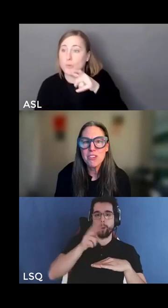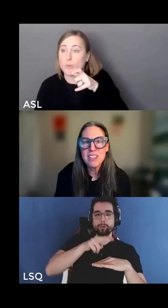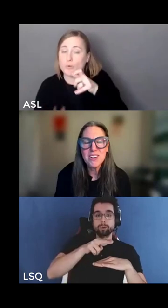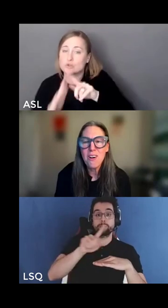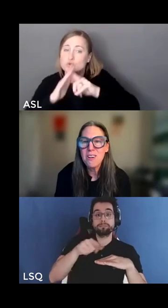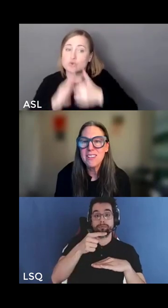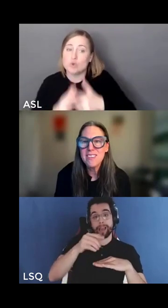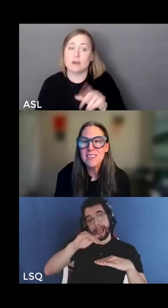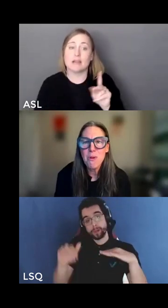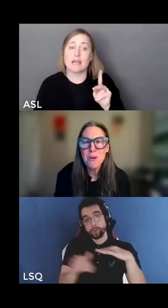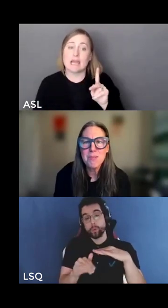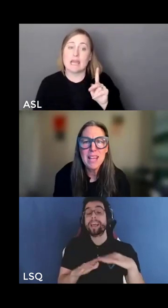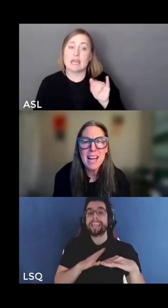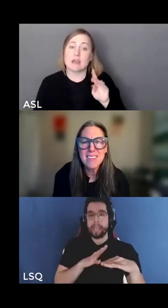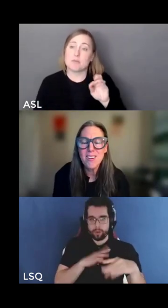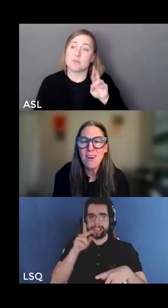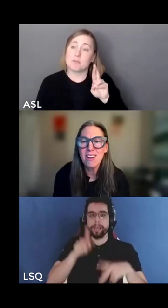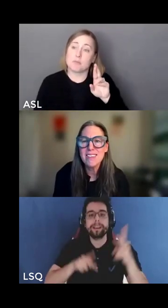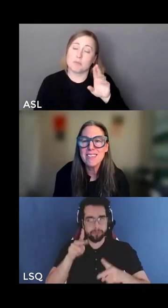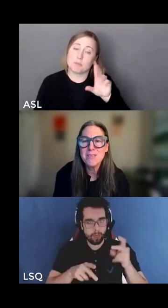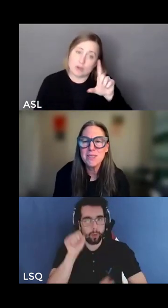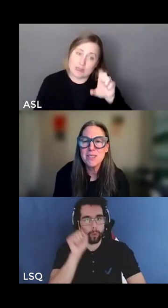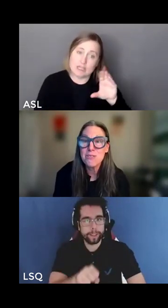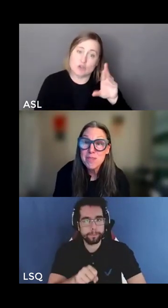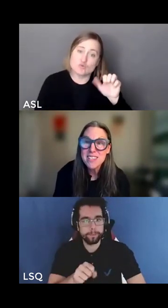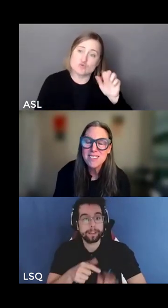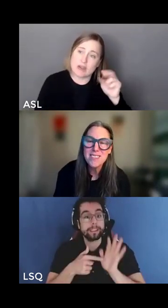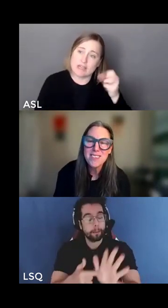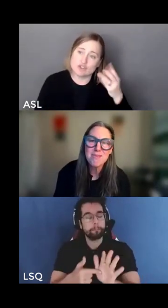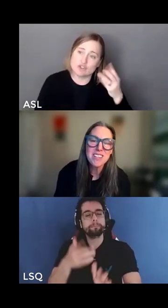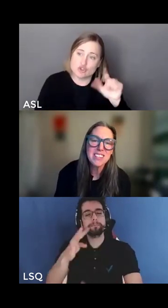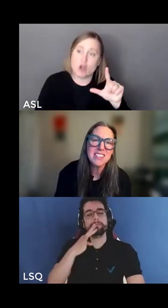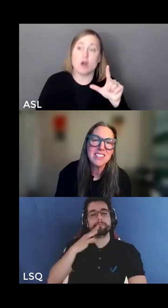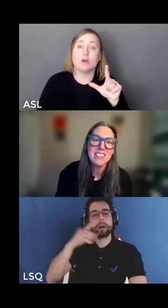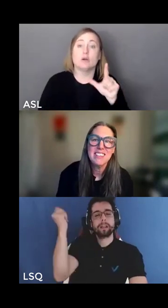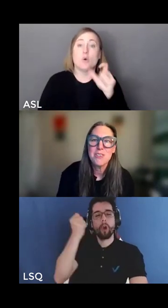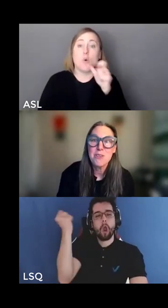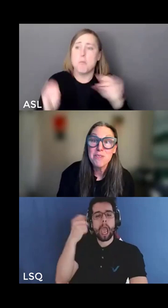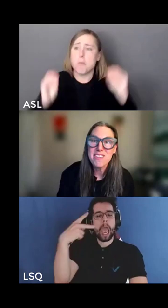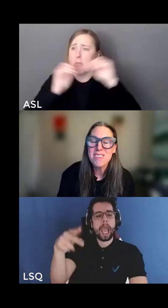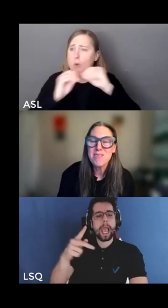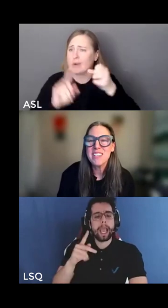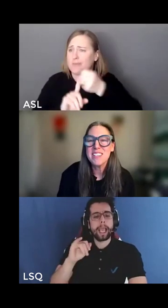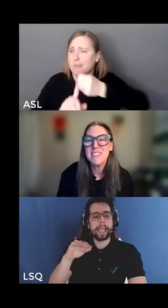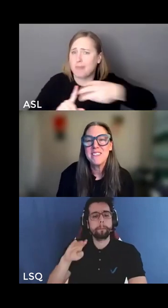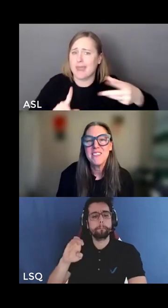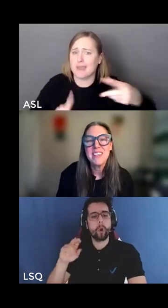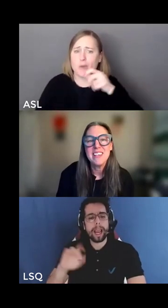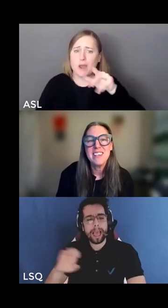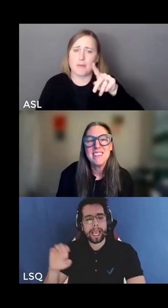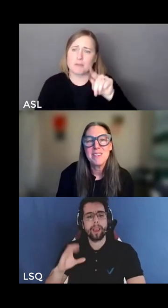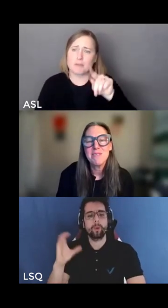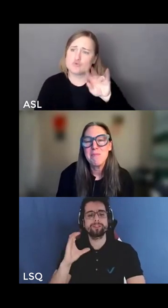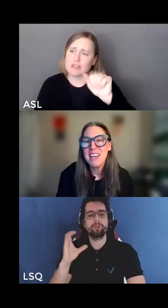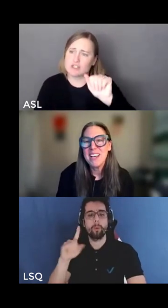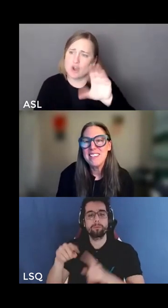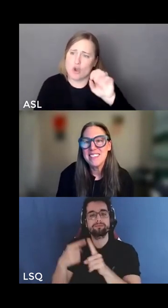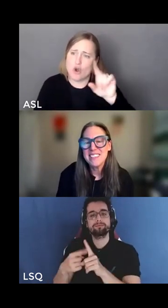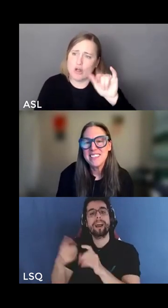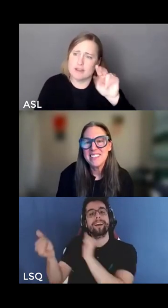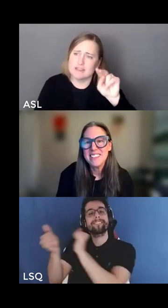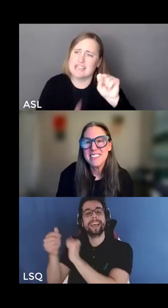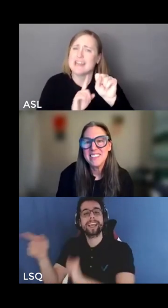by patricia hill collins important black scholars who have contributed to this work driven this work this is the